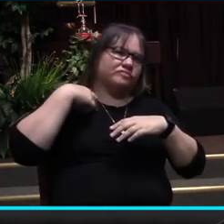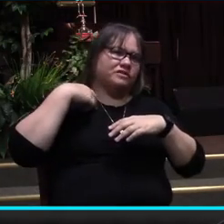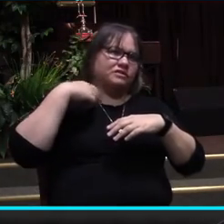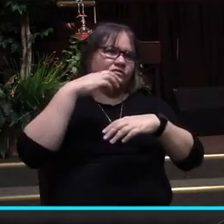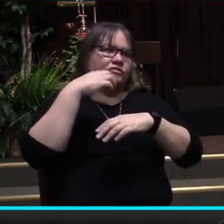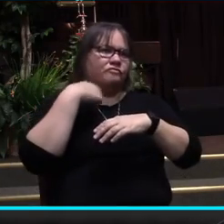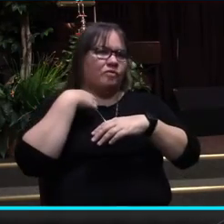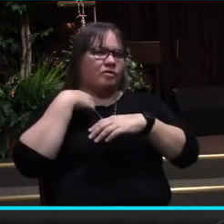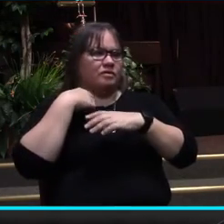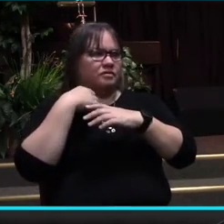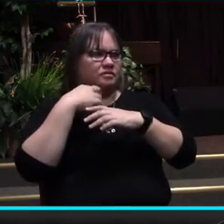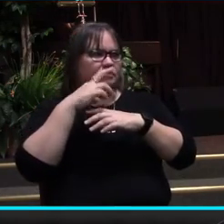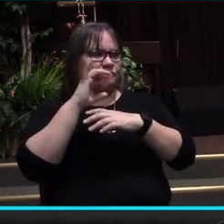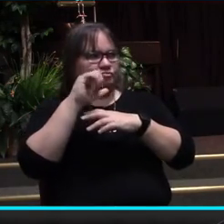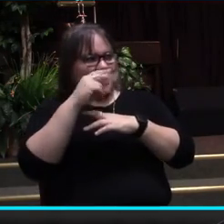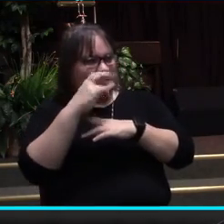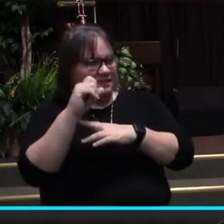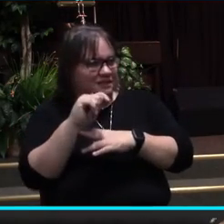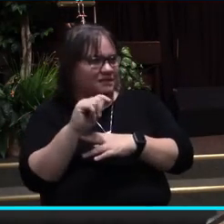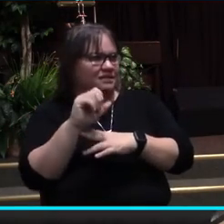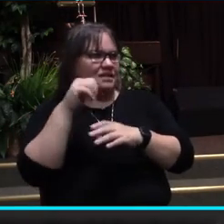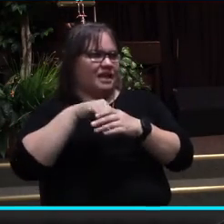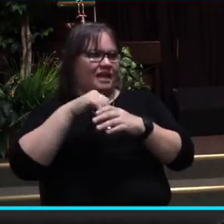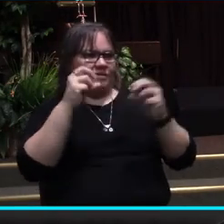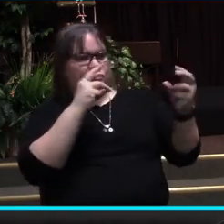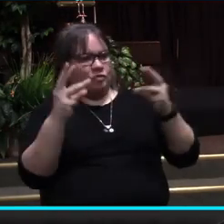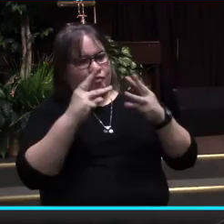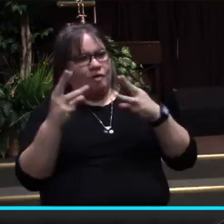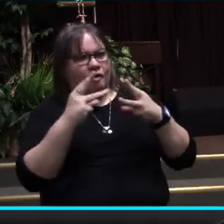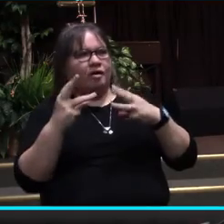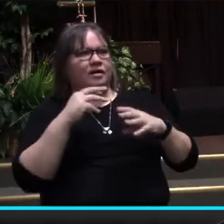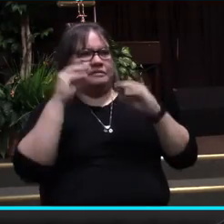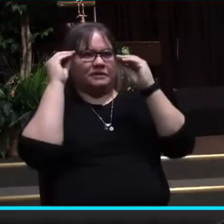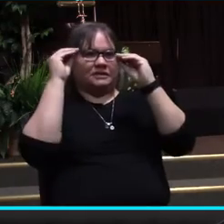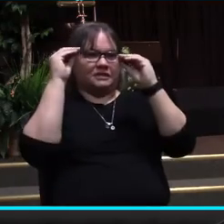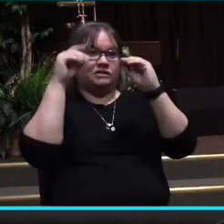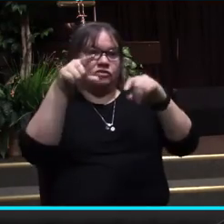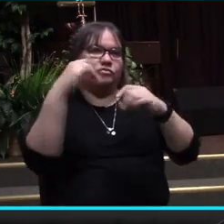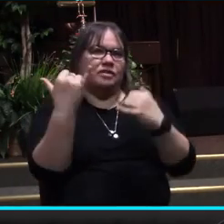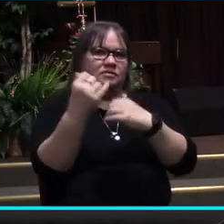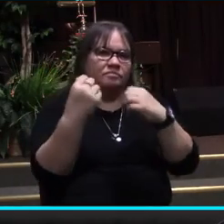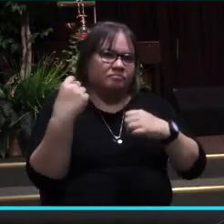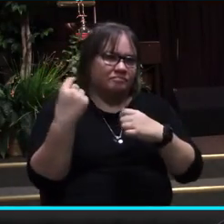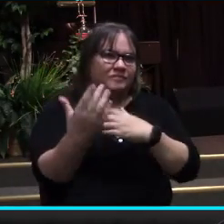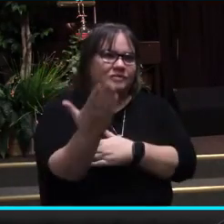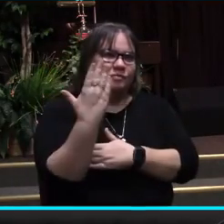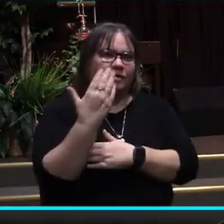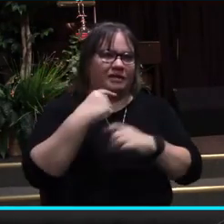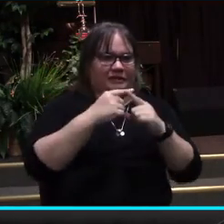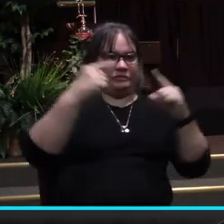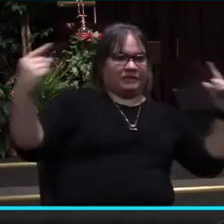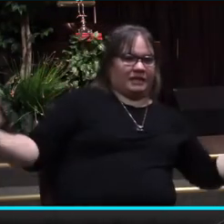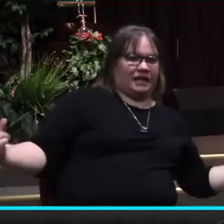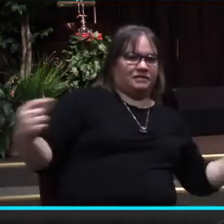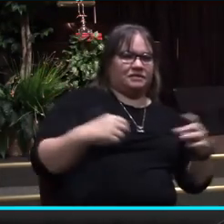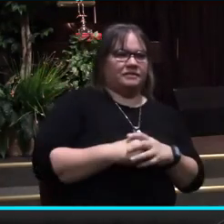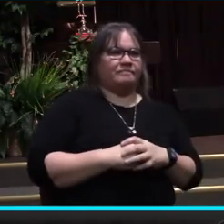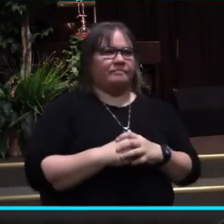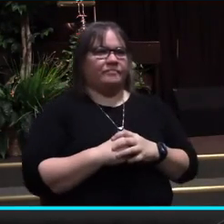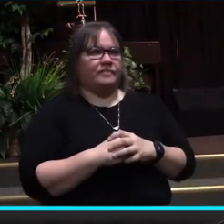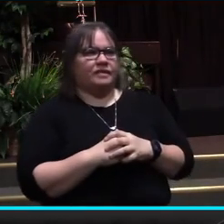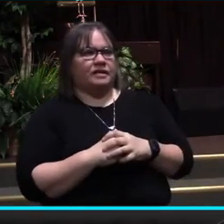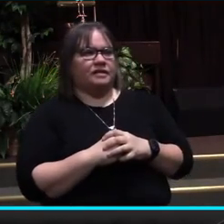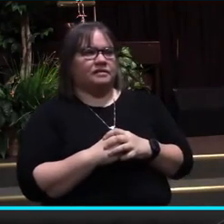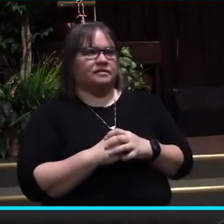war are arguing directly against what I have been teaching you this morning. They would say that gender